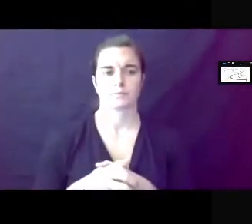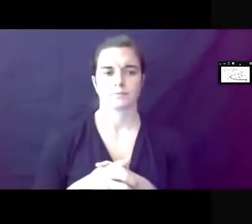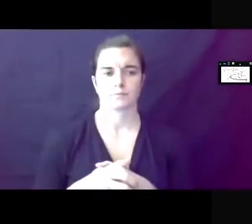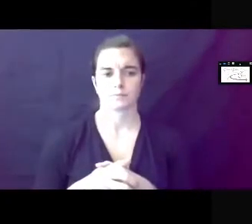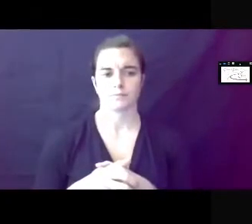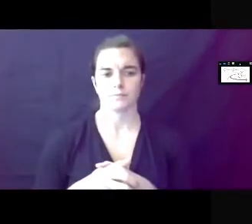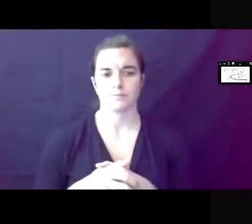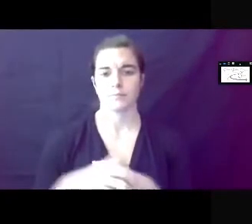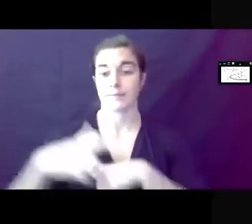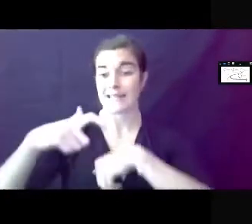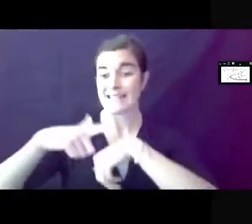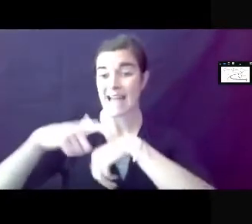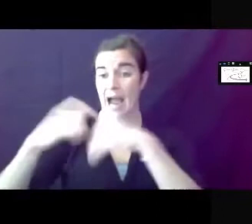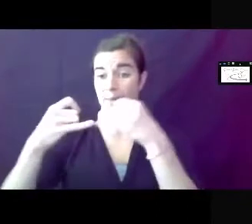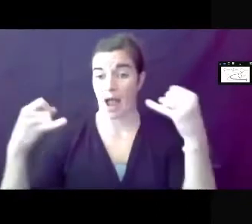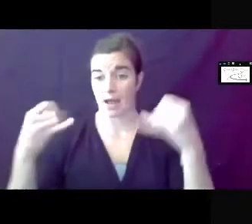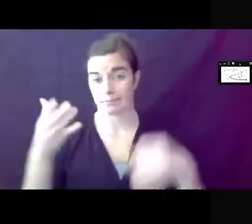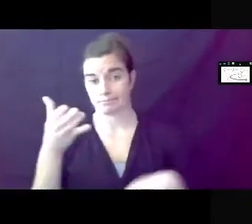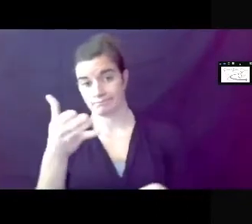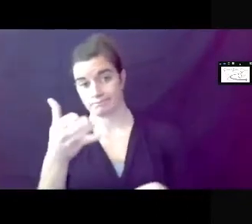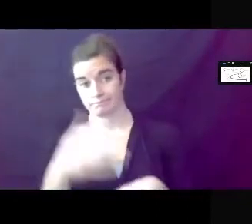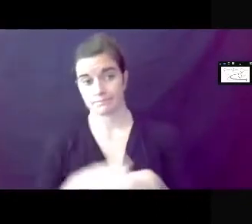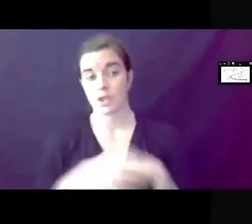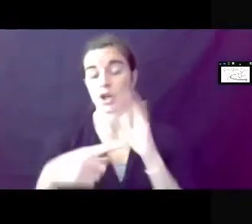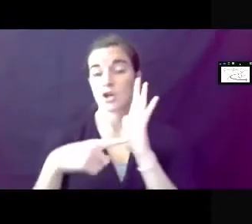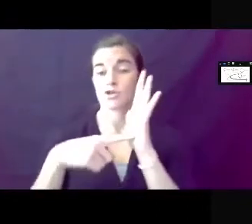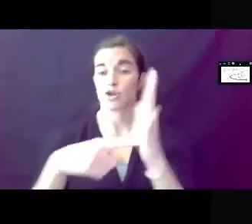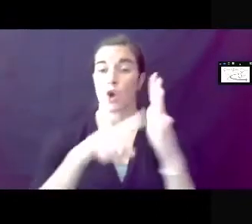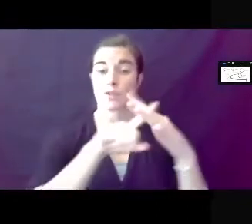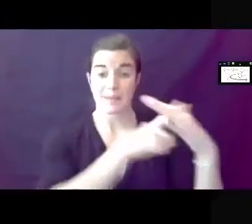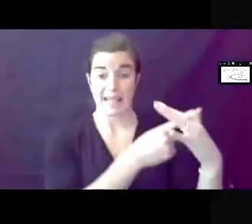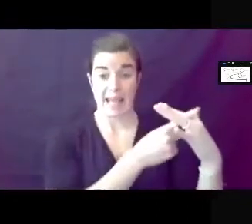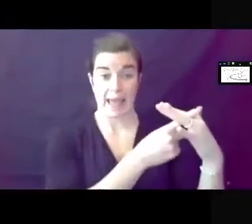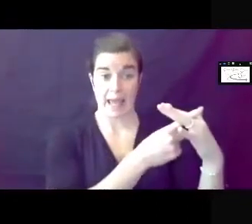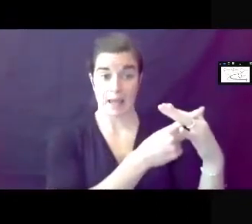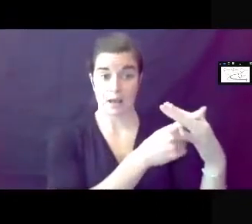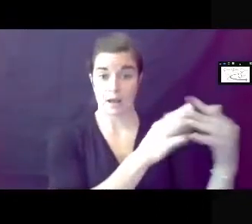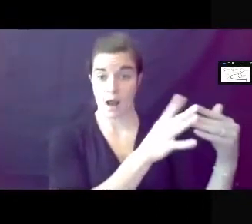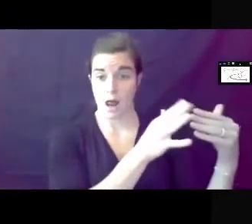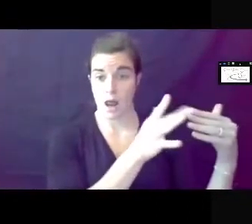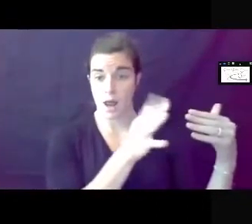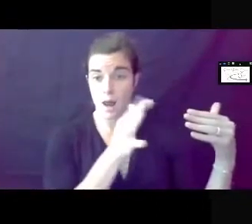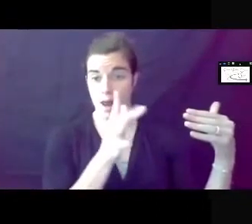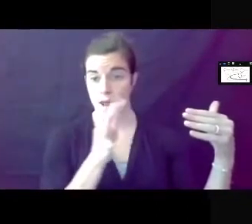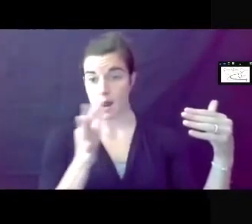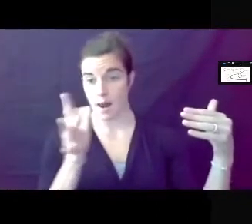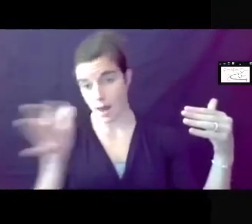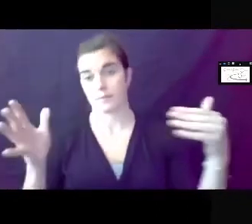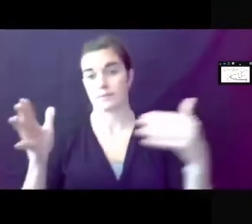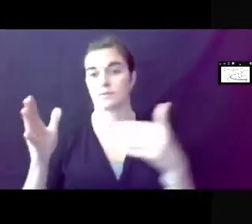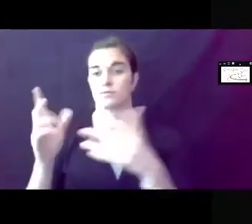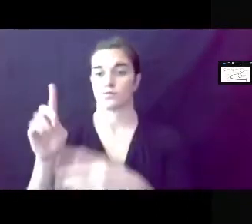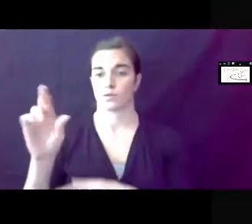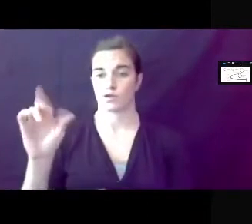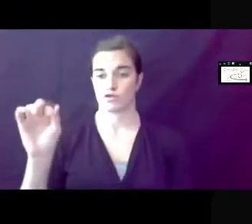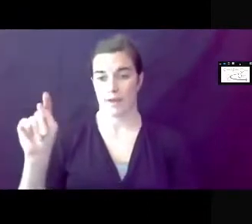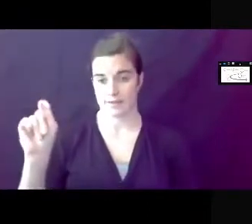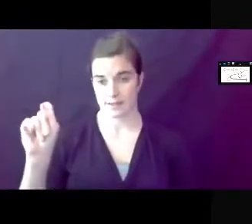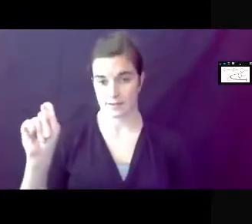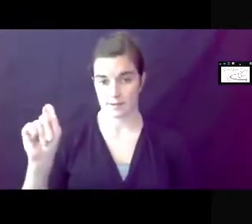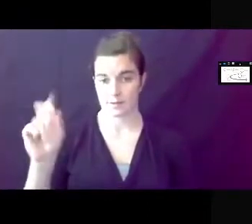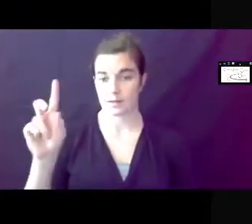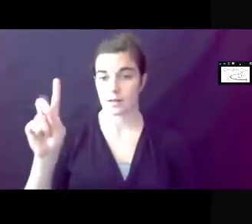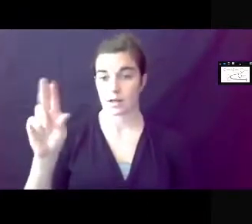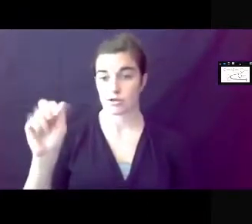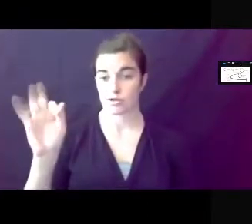The timeline looks like this. And the graphic illustrates the beginning of the process with Plan Columbia through drafting the modules. The drafting